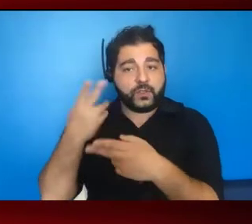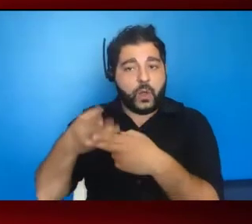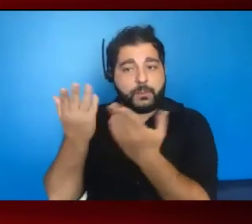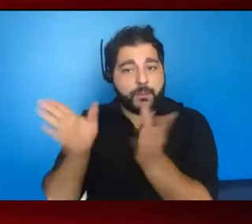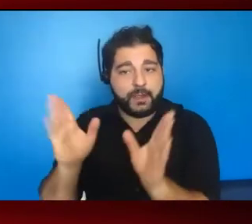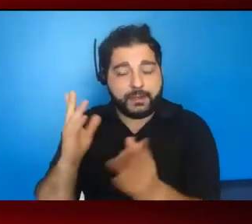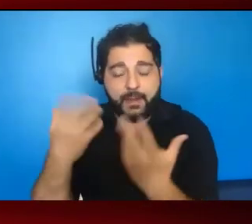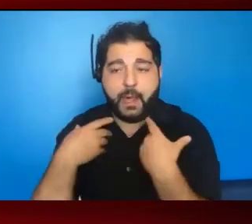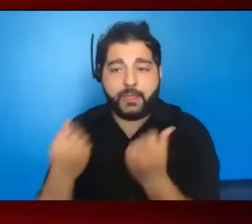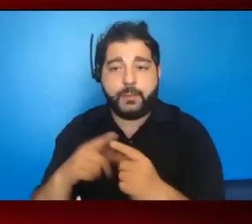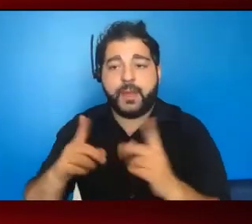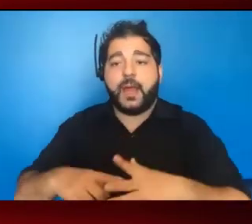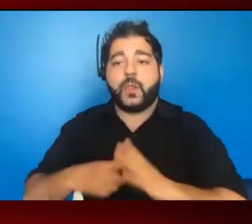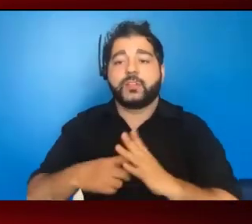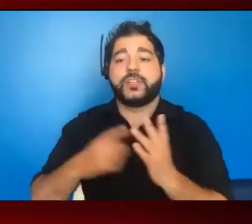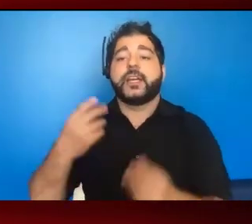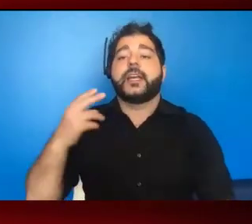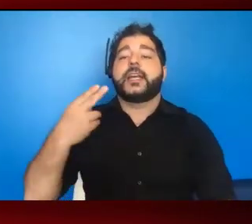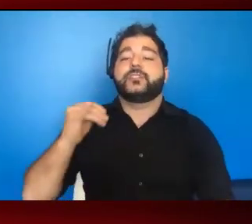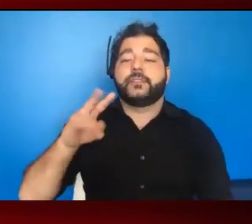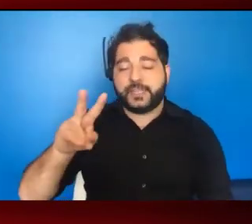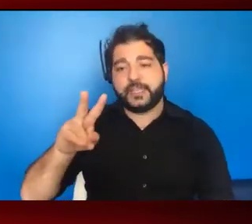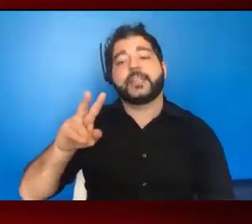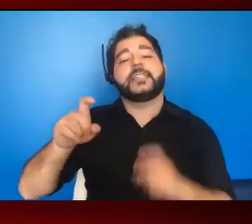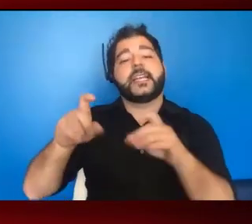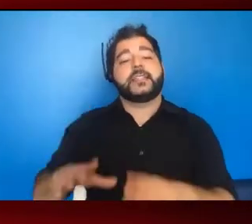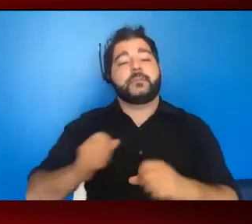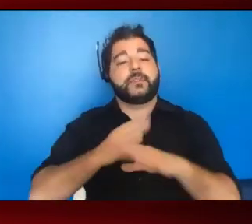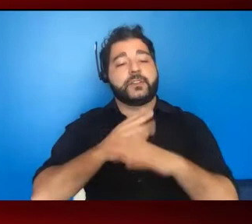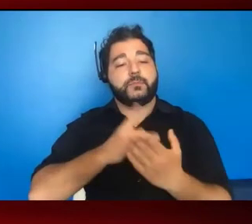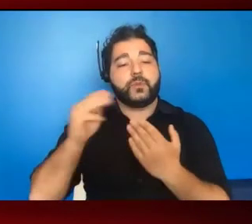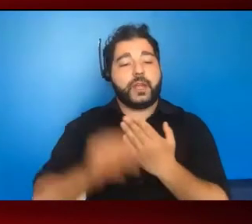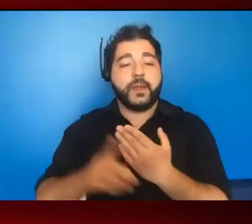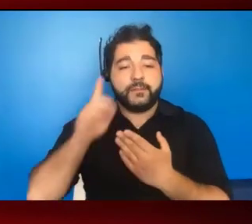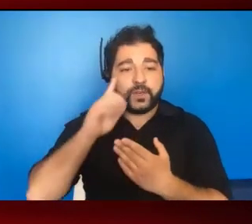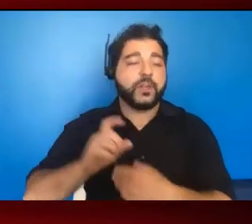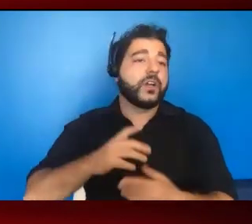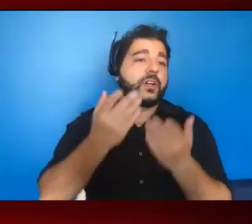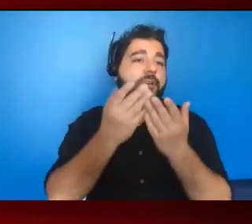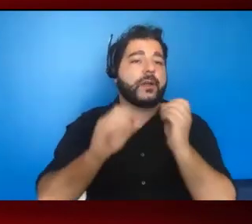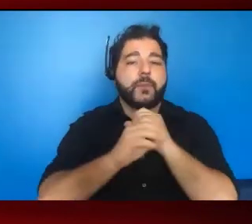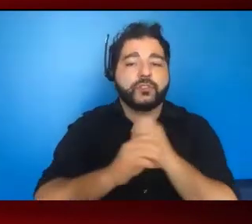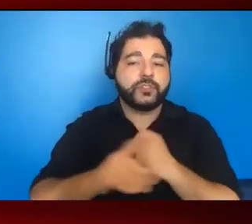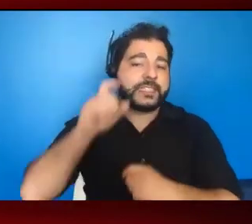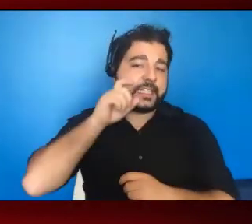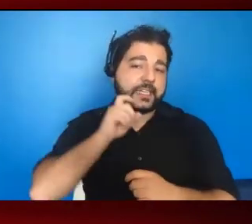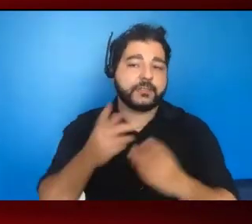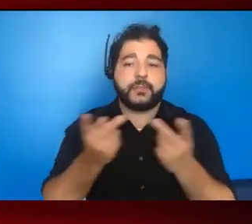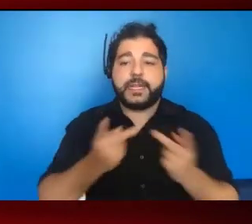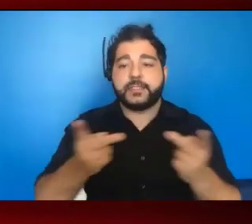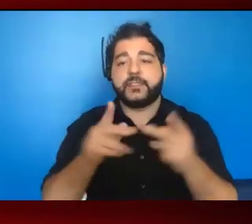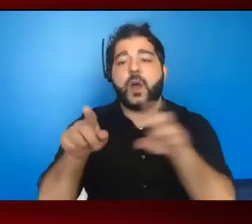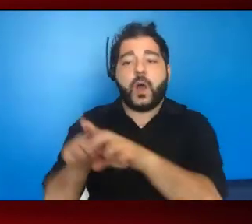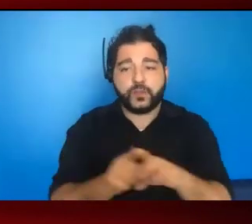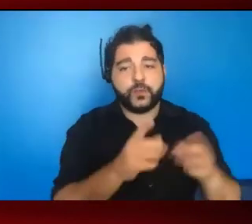but launching HIV testing and prevention programs in commercial sex venues, and also doing some important